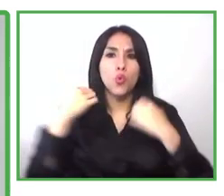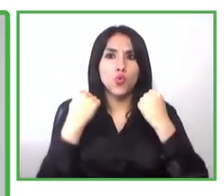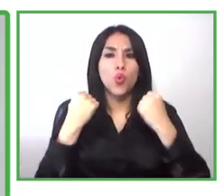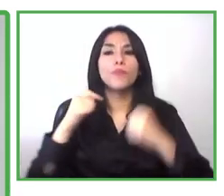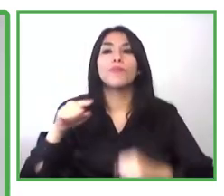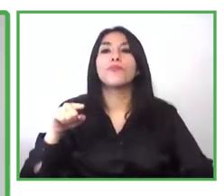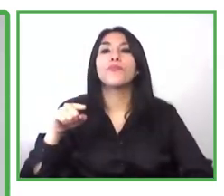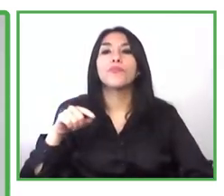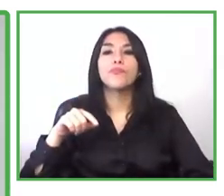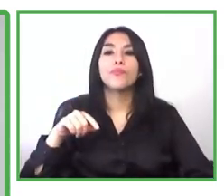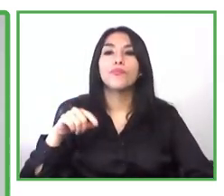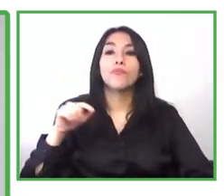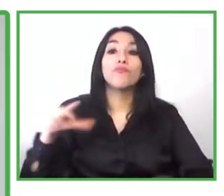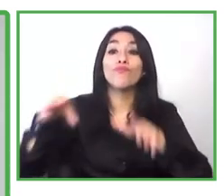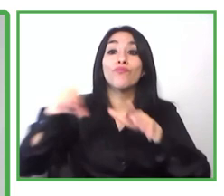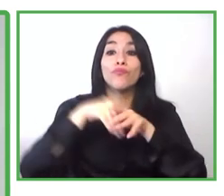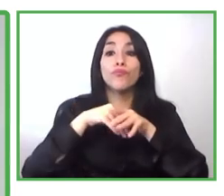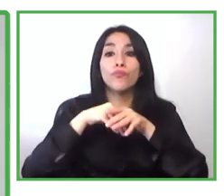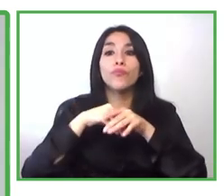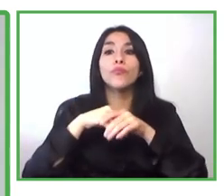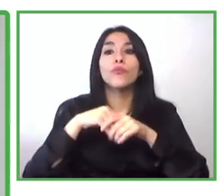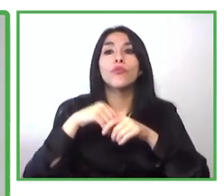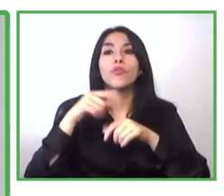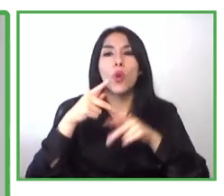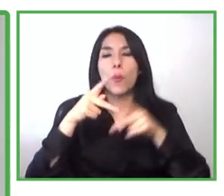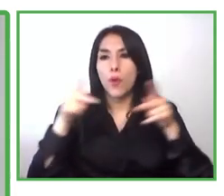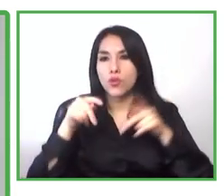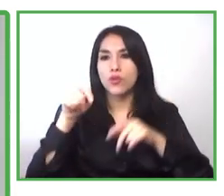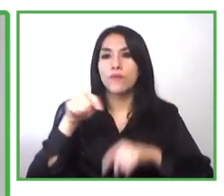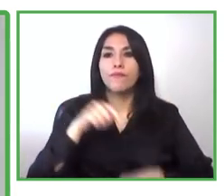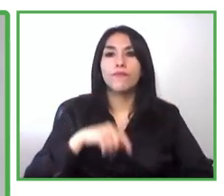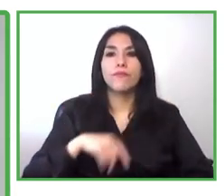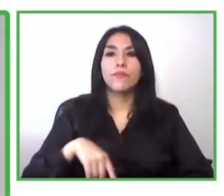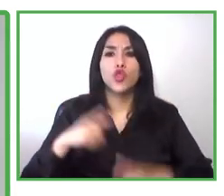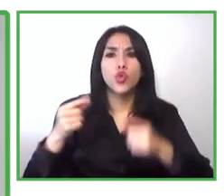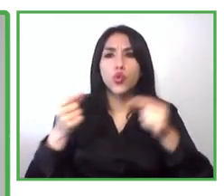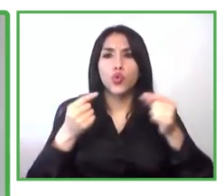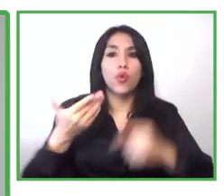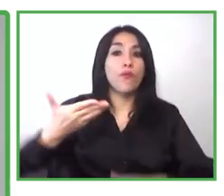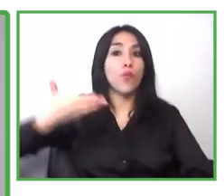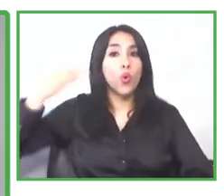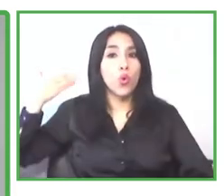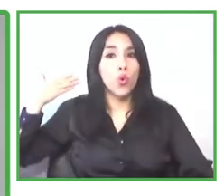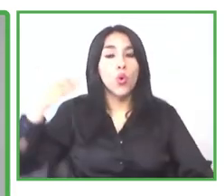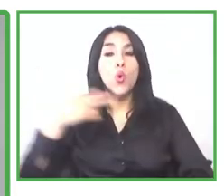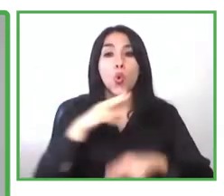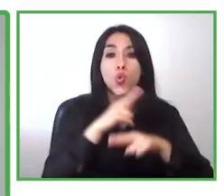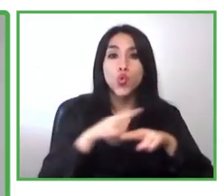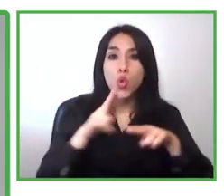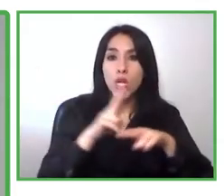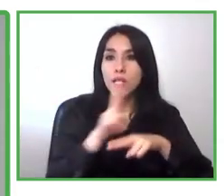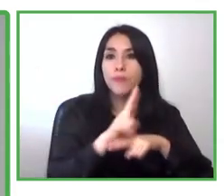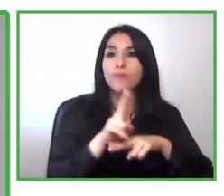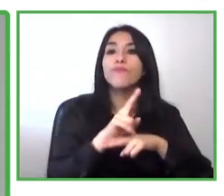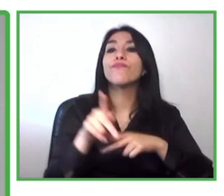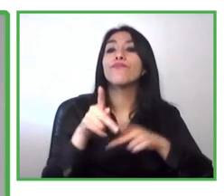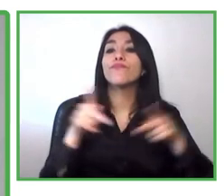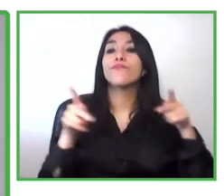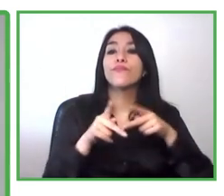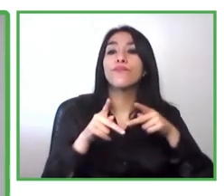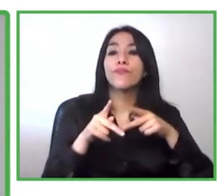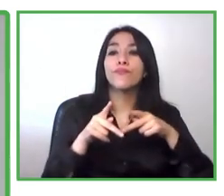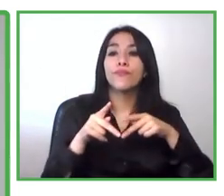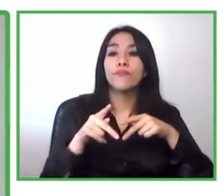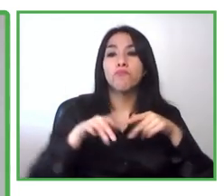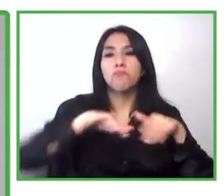need for this labor inclusion and also to use this entrepreneurship as plan b is to postpone